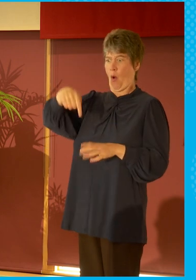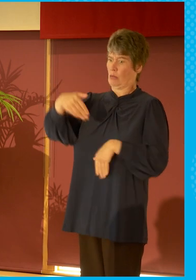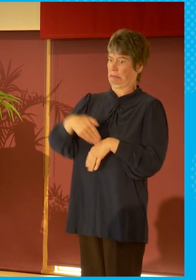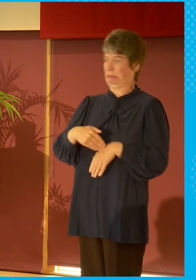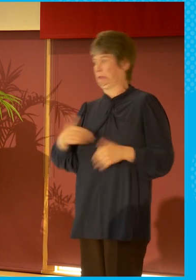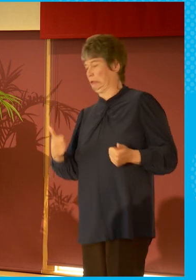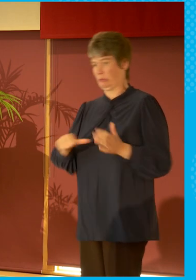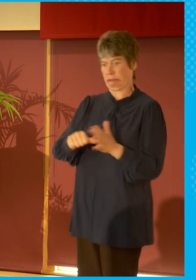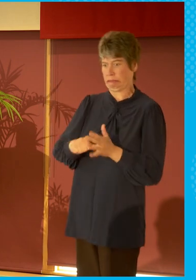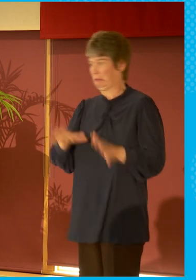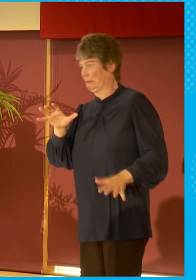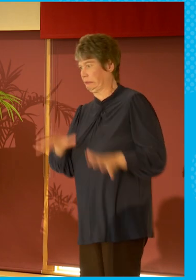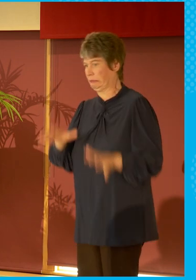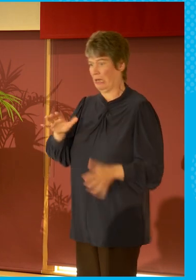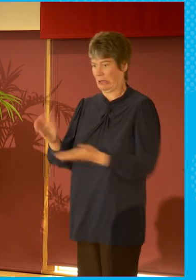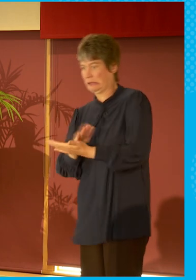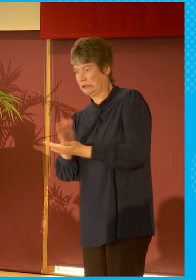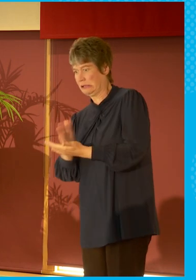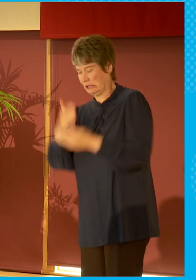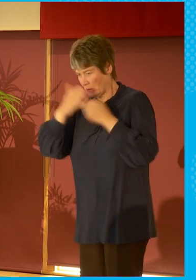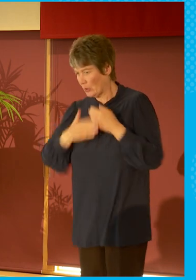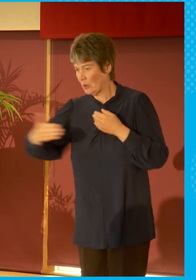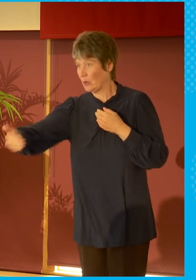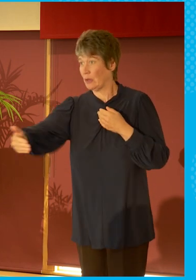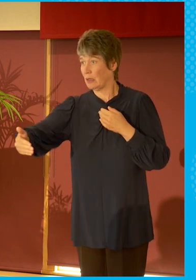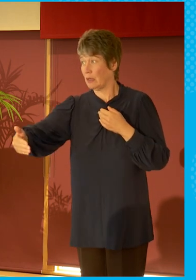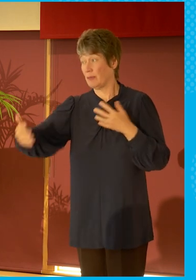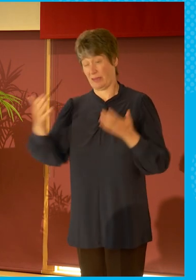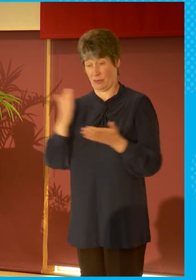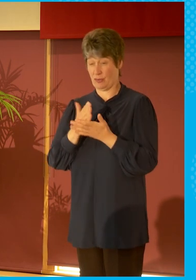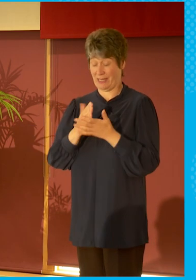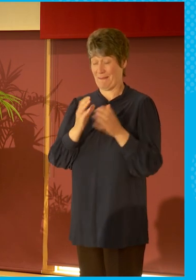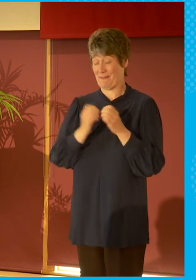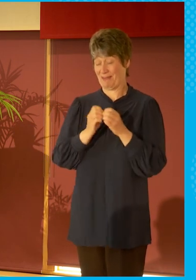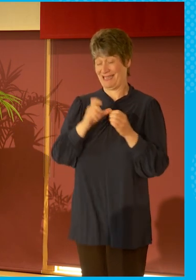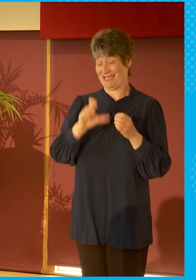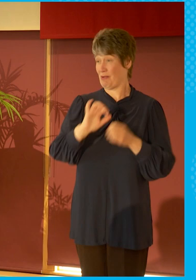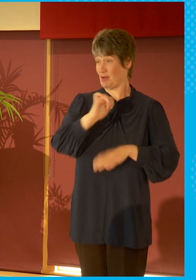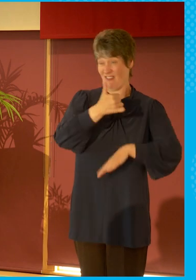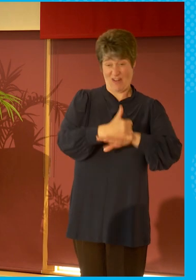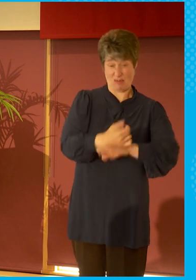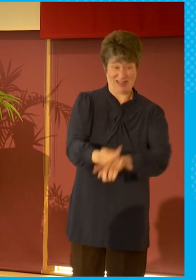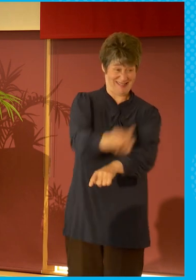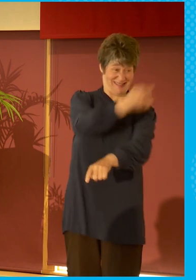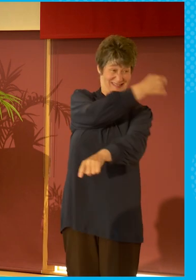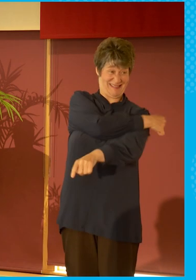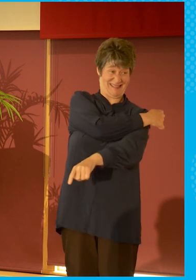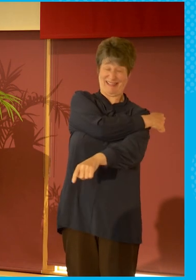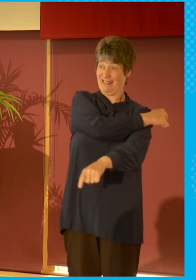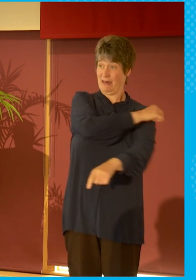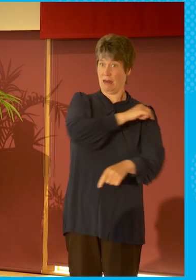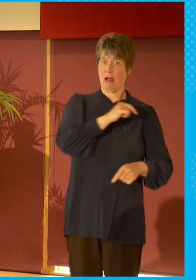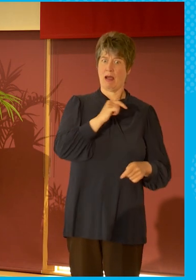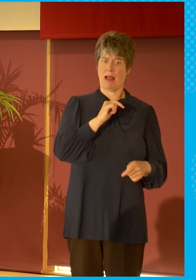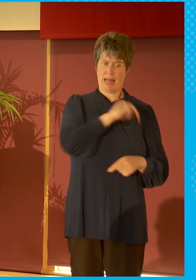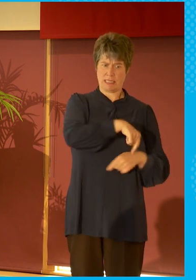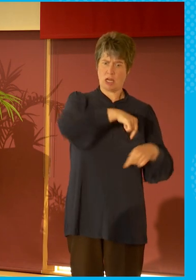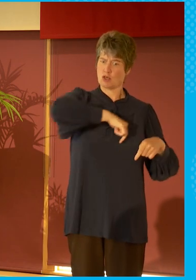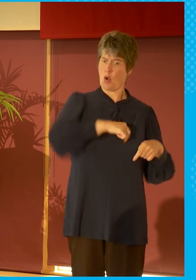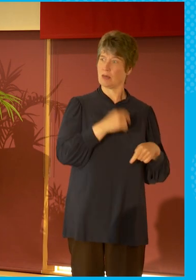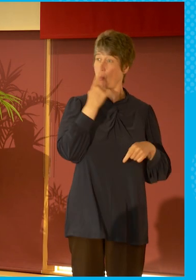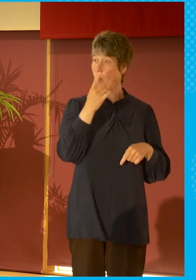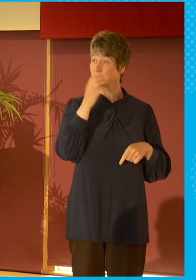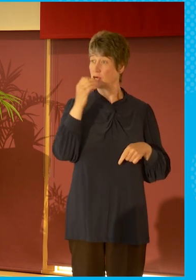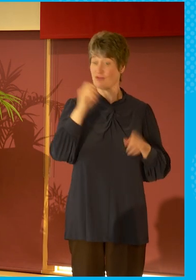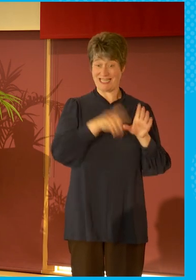The future's always been uncertain ever since the BBC was founded, broadcast for the first time in Scotland 100 years ago this